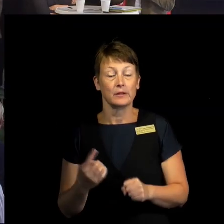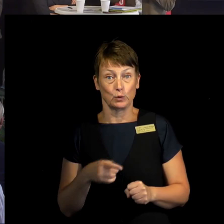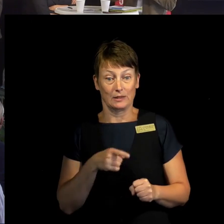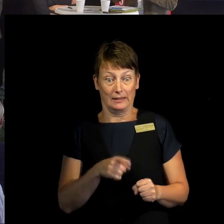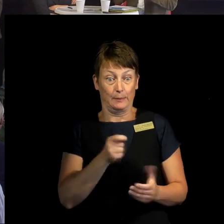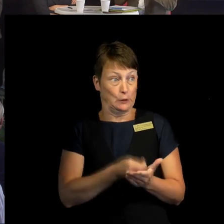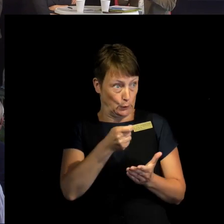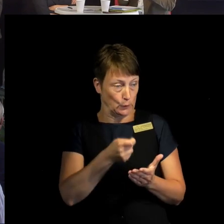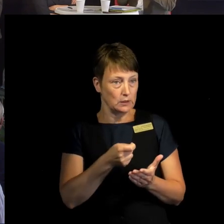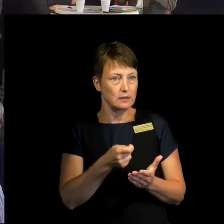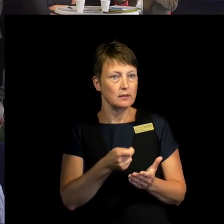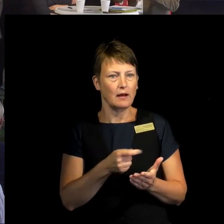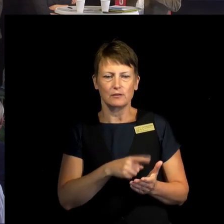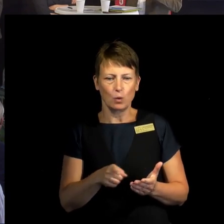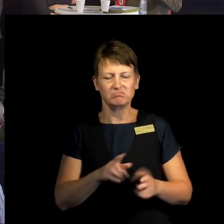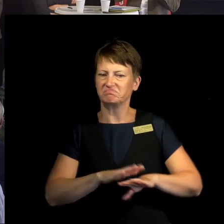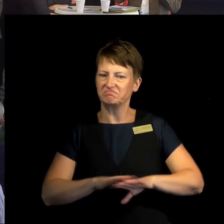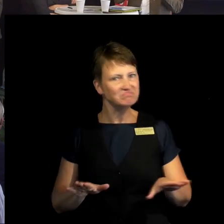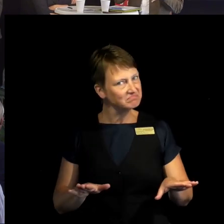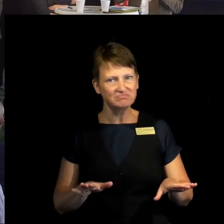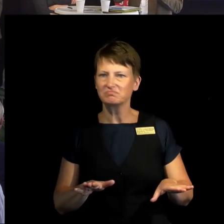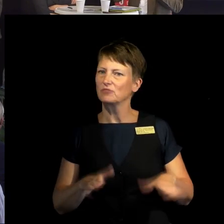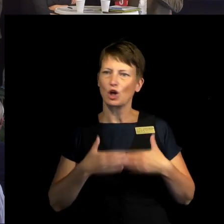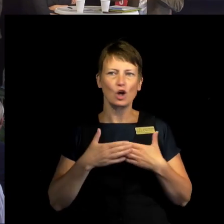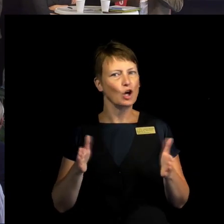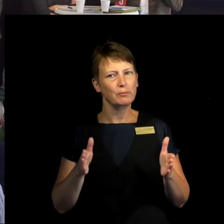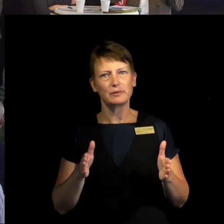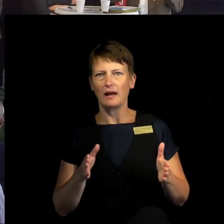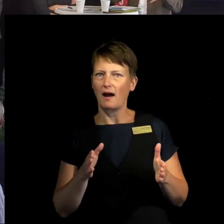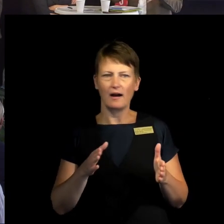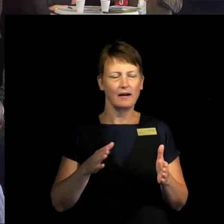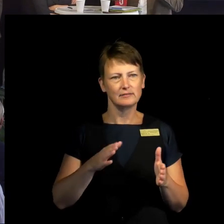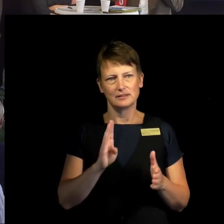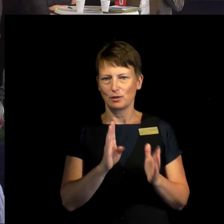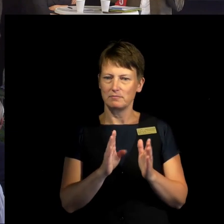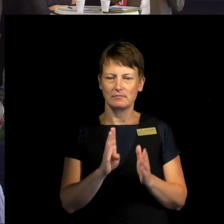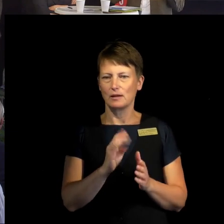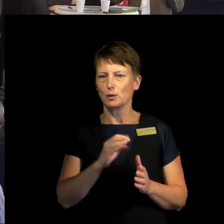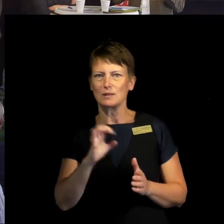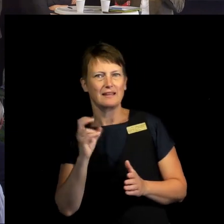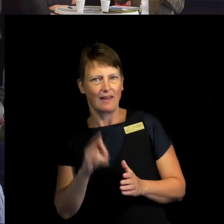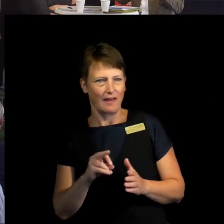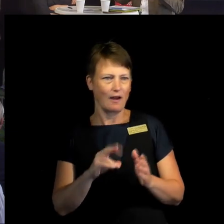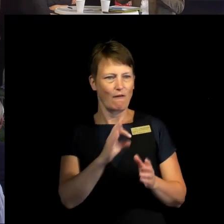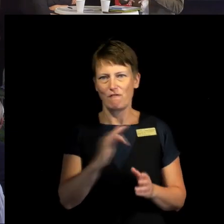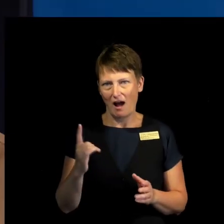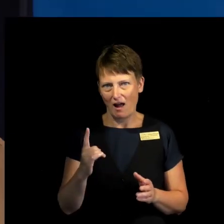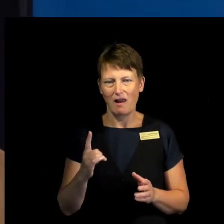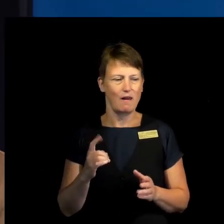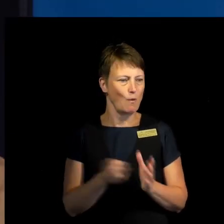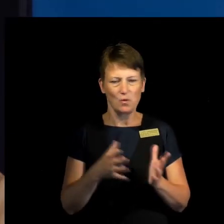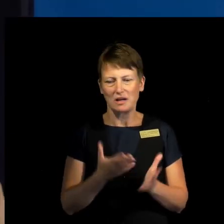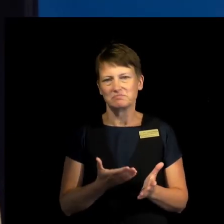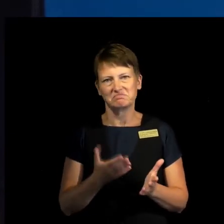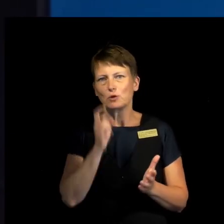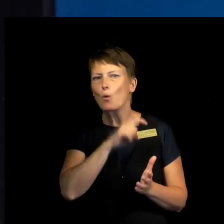they are abstaining from opening dossiers that would not be fruitful because they know that main players would not be helpful is